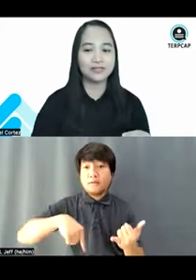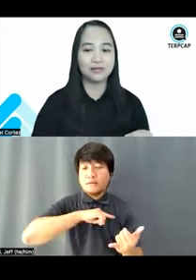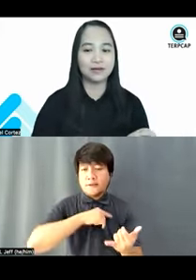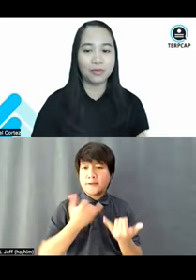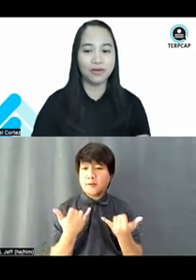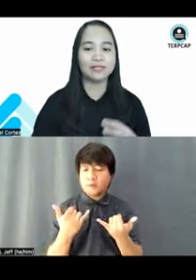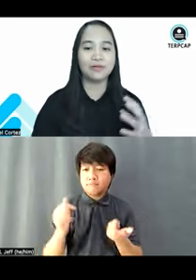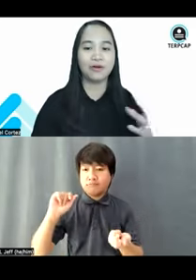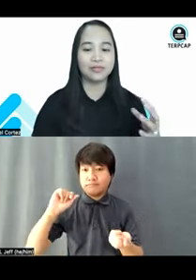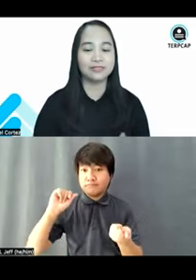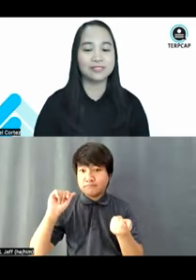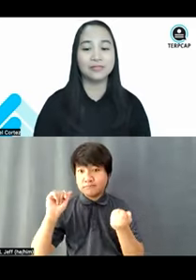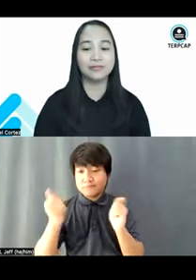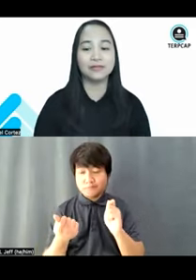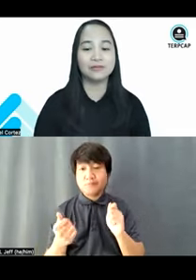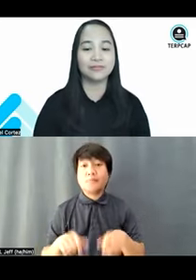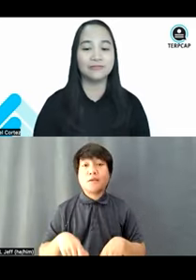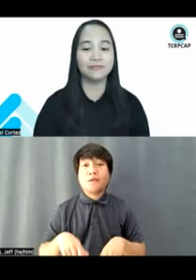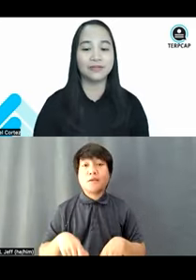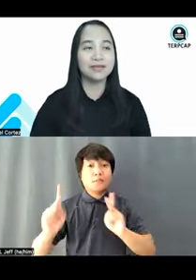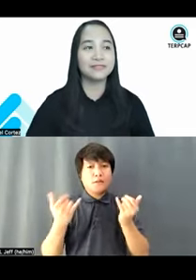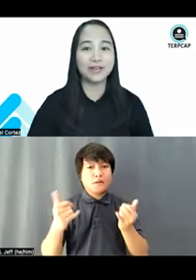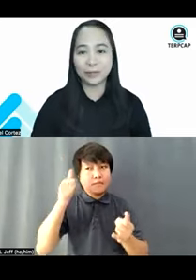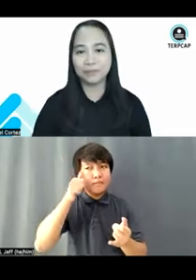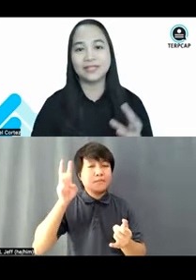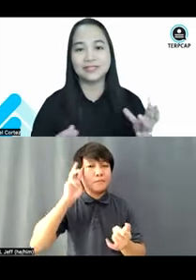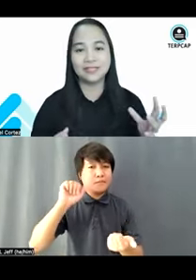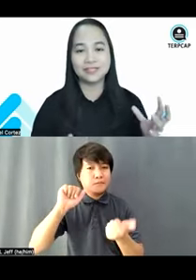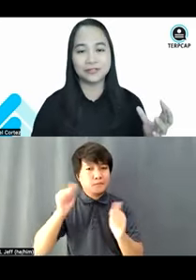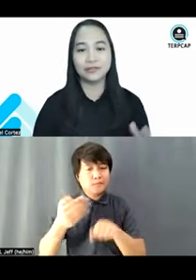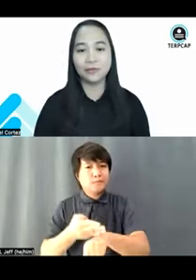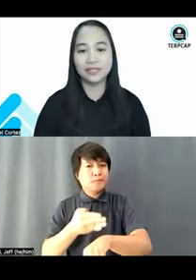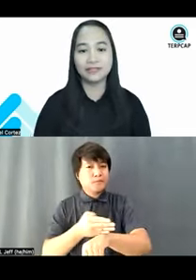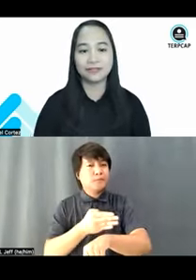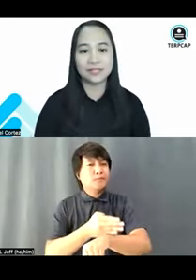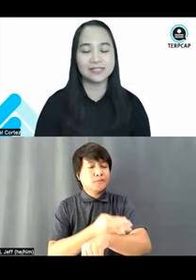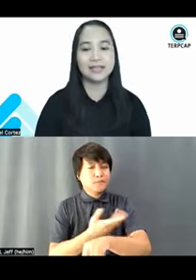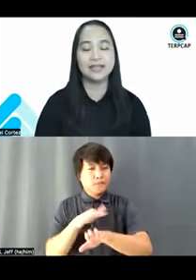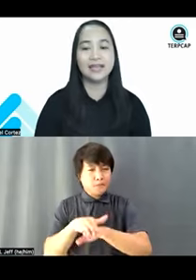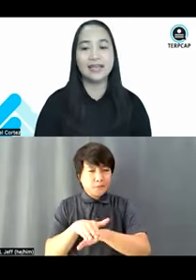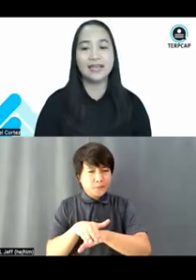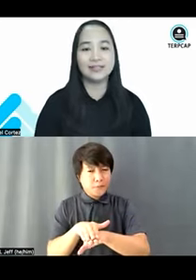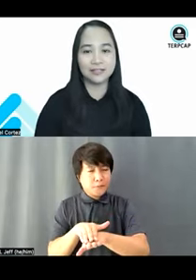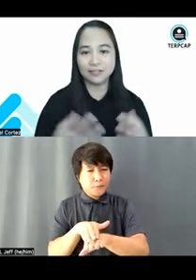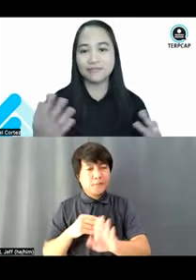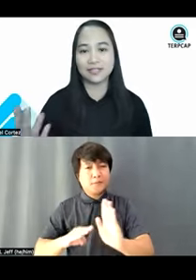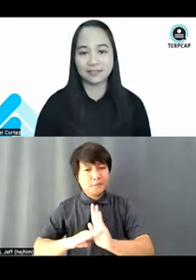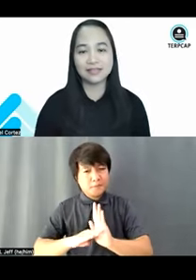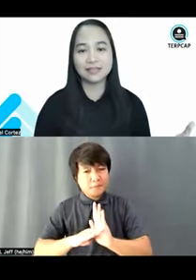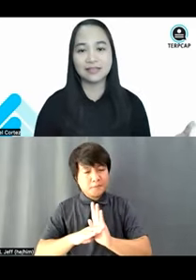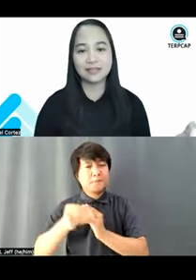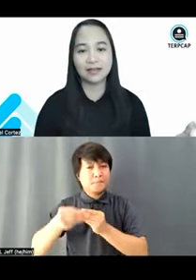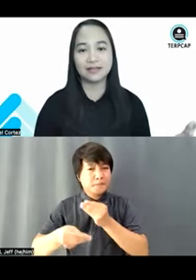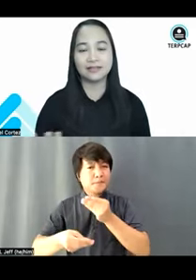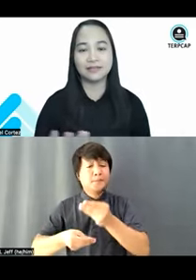this awareness on disability-inclusive developments. These are slowly increasing. And initiatives like